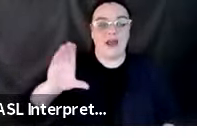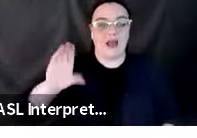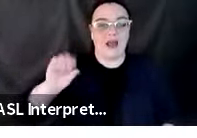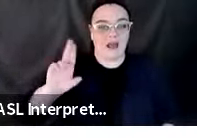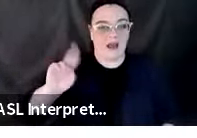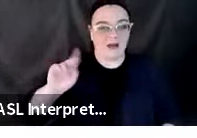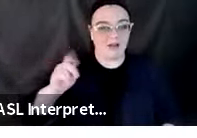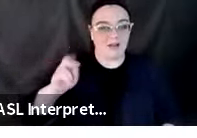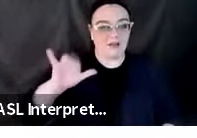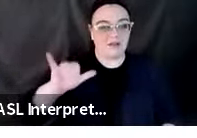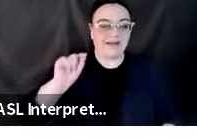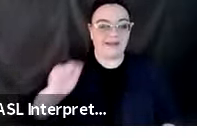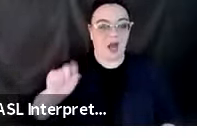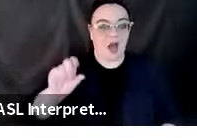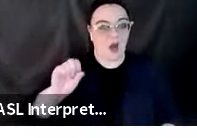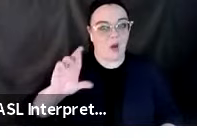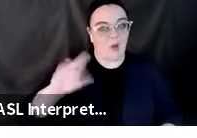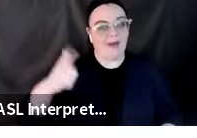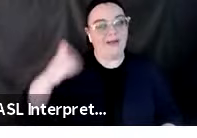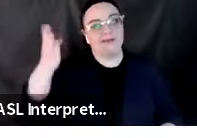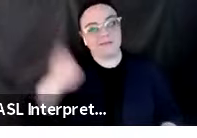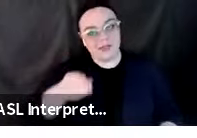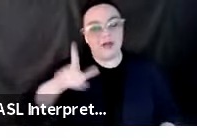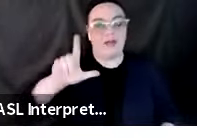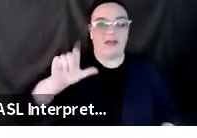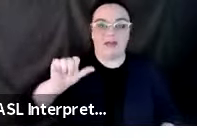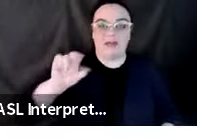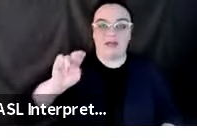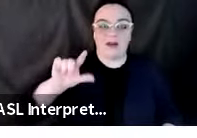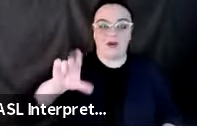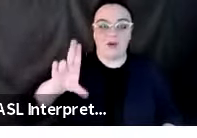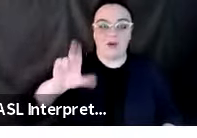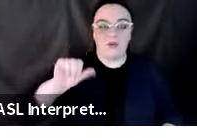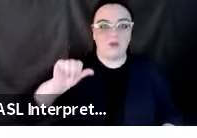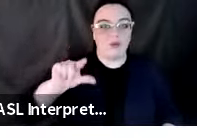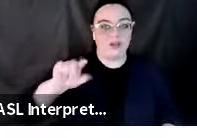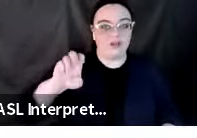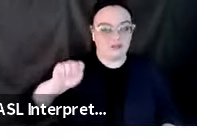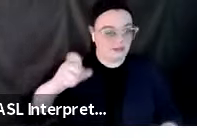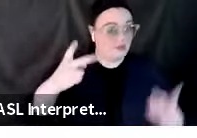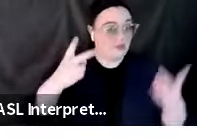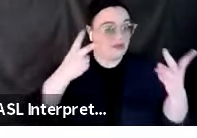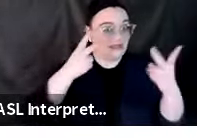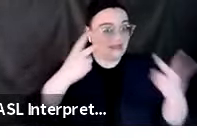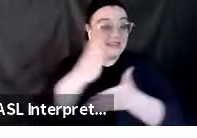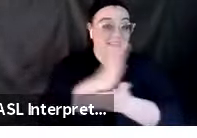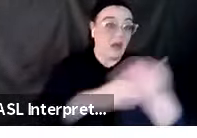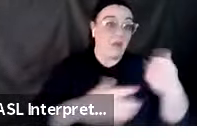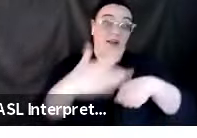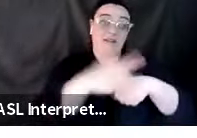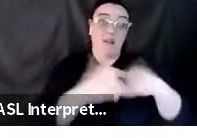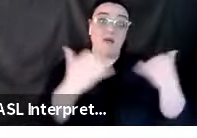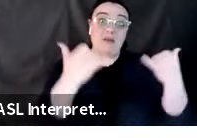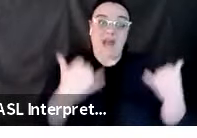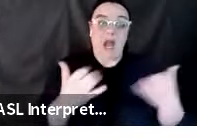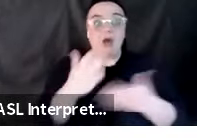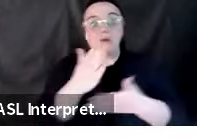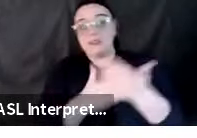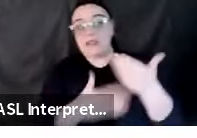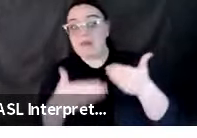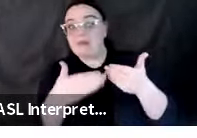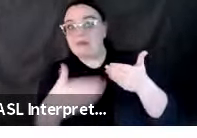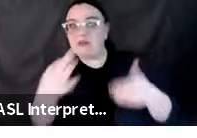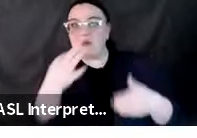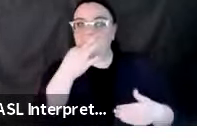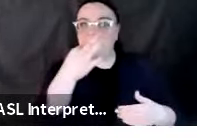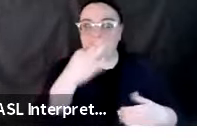materials that are now available. So you'll see the list of languages and the materials there that are shown on the screen right now. So our